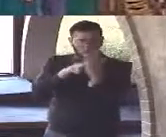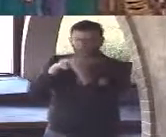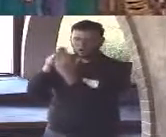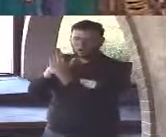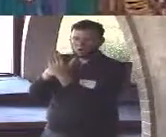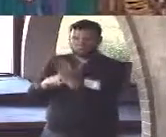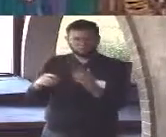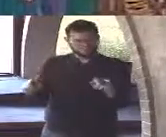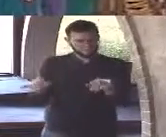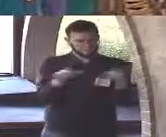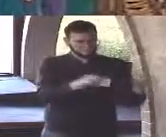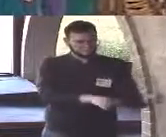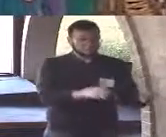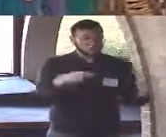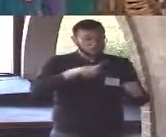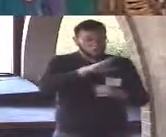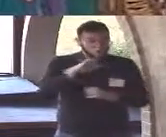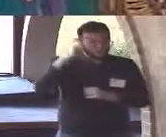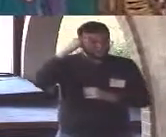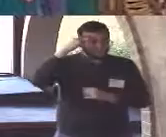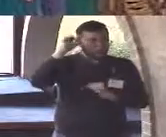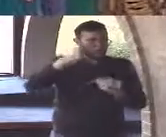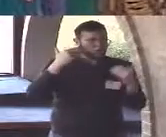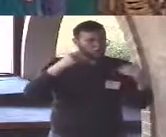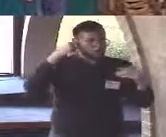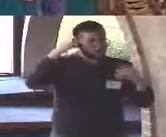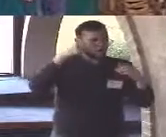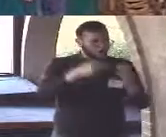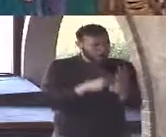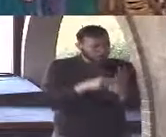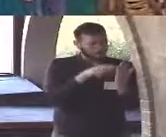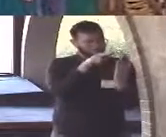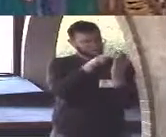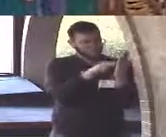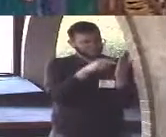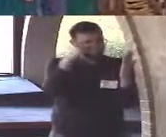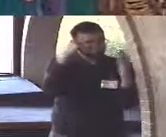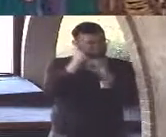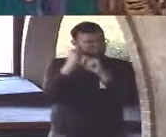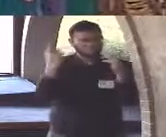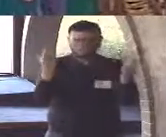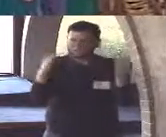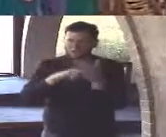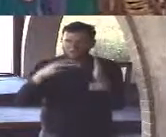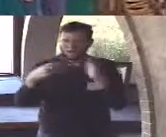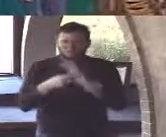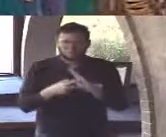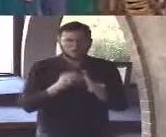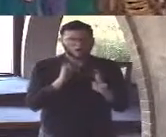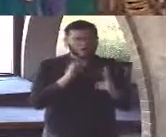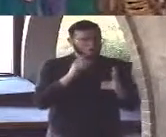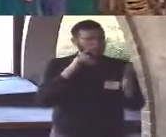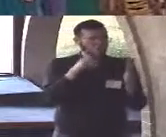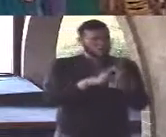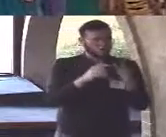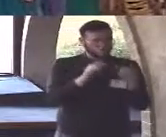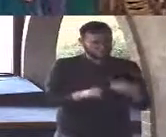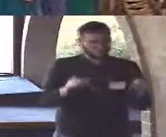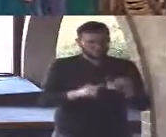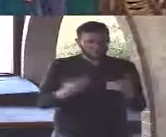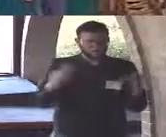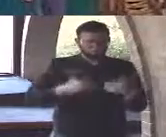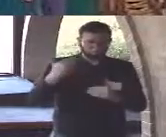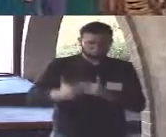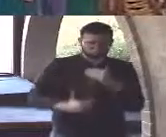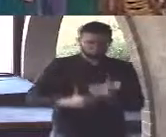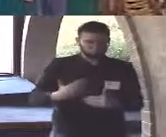course the mind can go on to even higher order thinking finding patterns seeing cause and effect relationships looking for